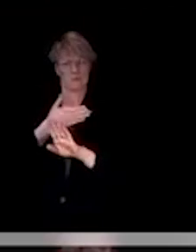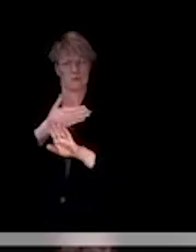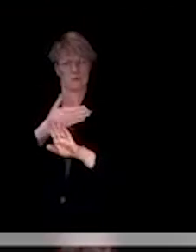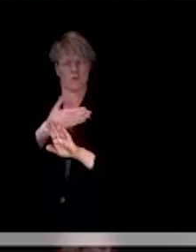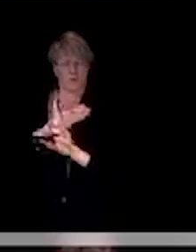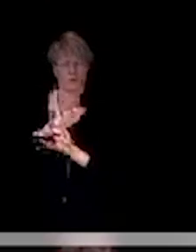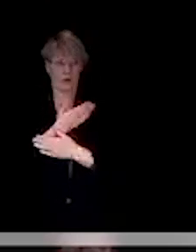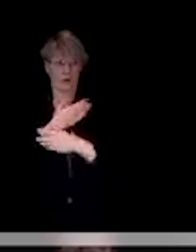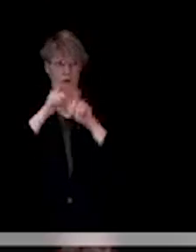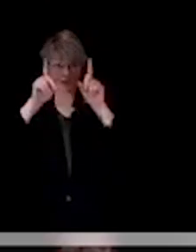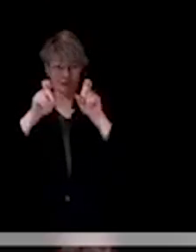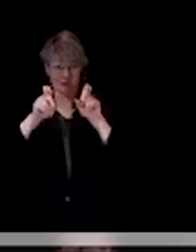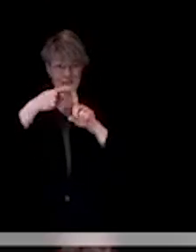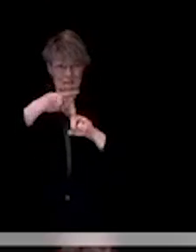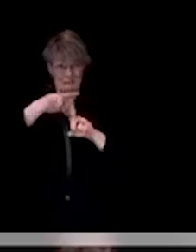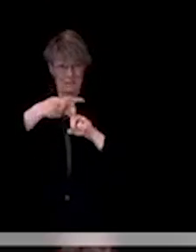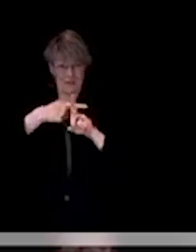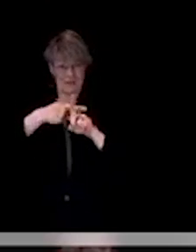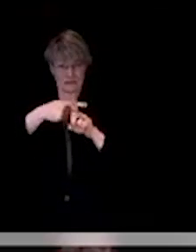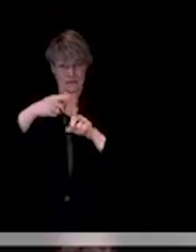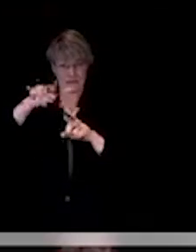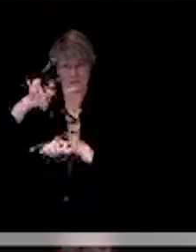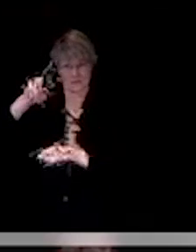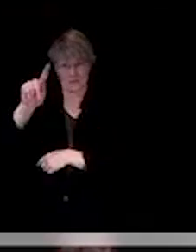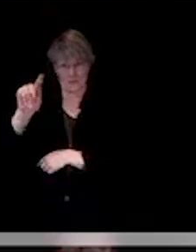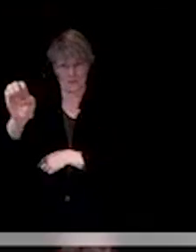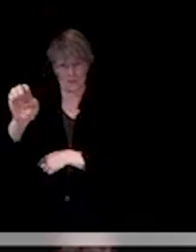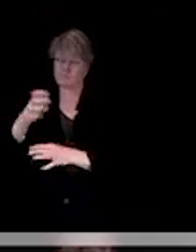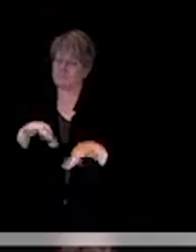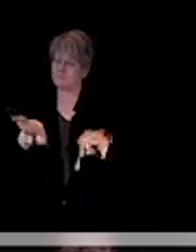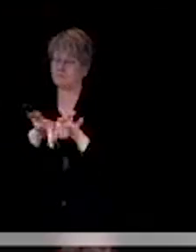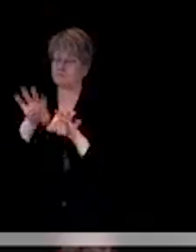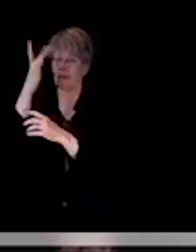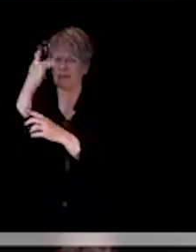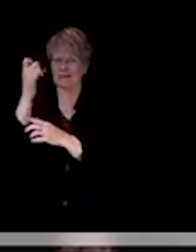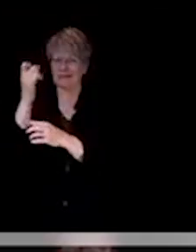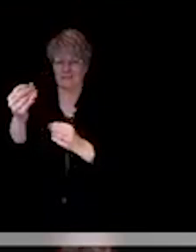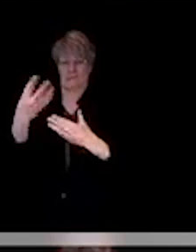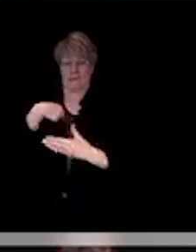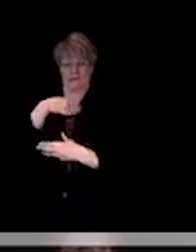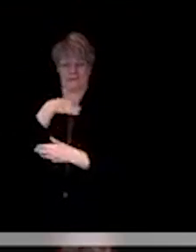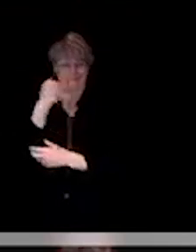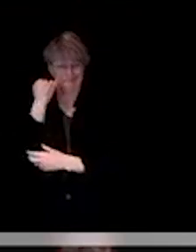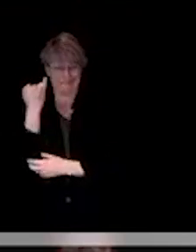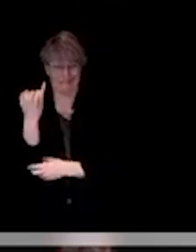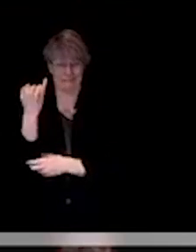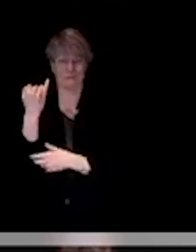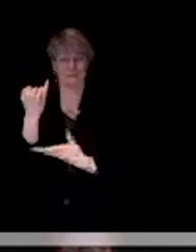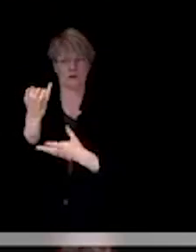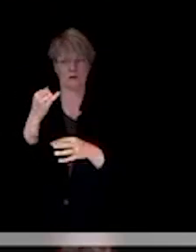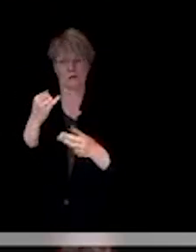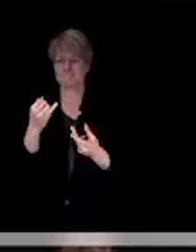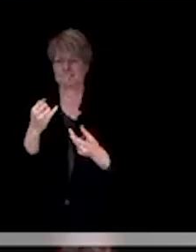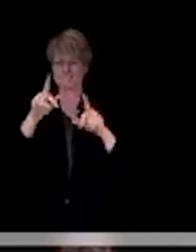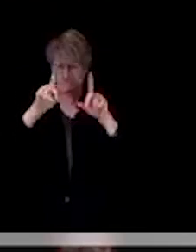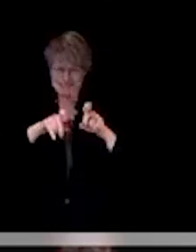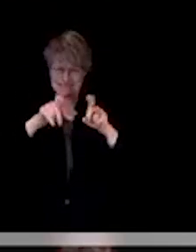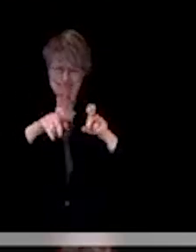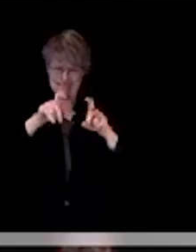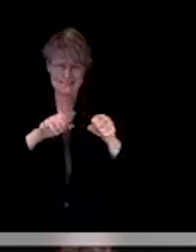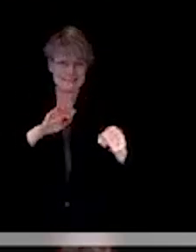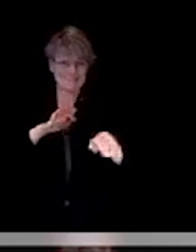is important because it helps us to know if we're testing enough people to pick up asymptomatic cases. so, as Donnell